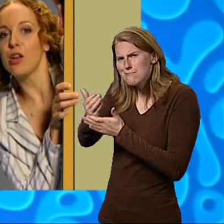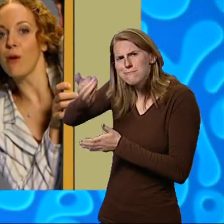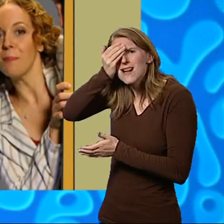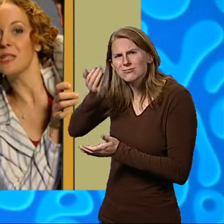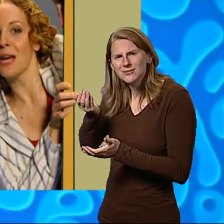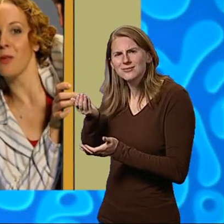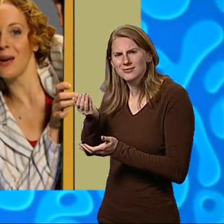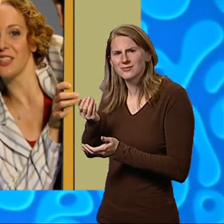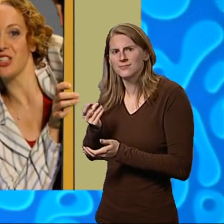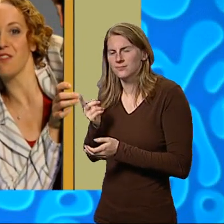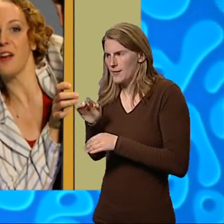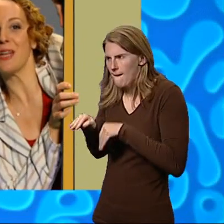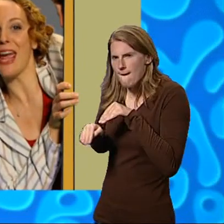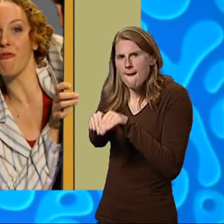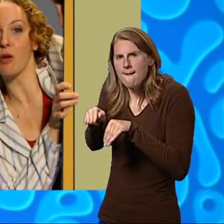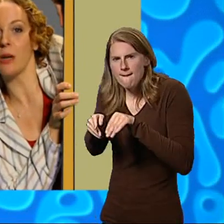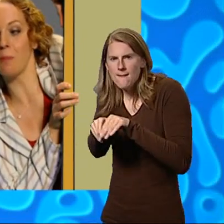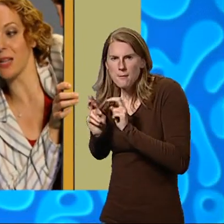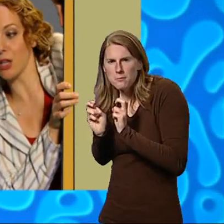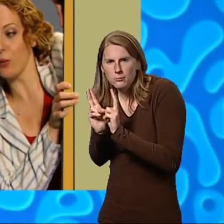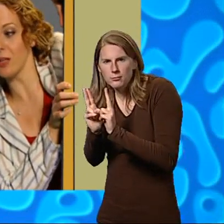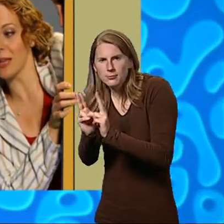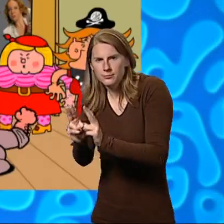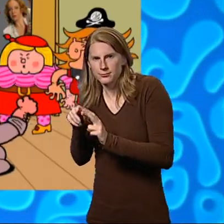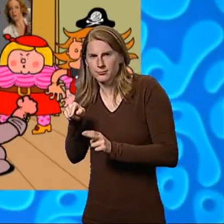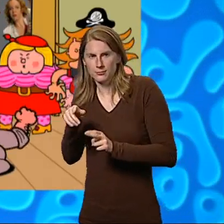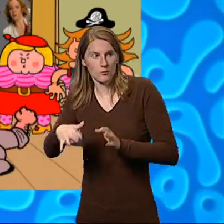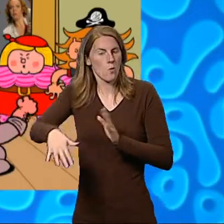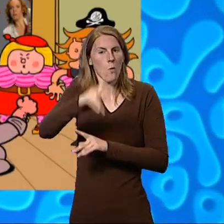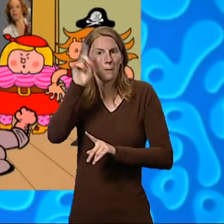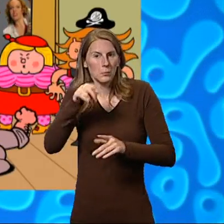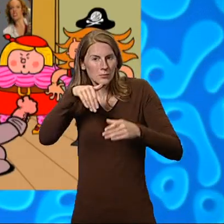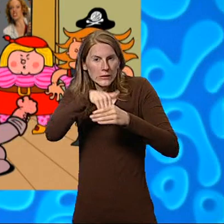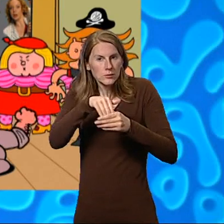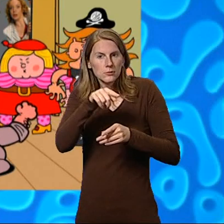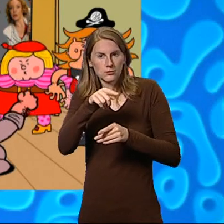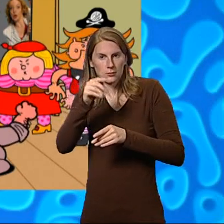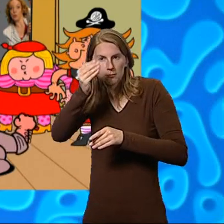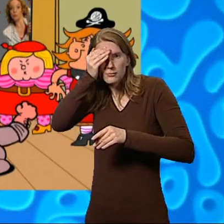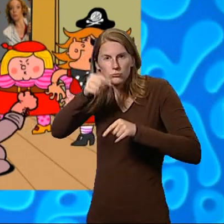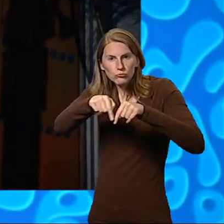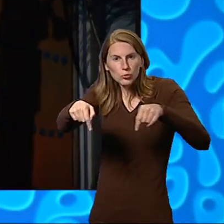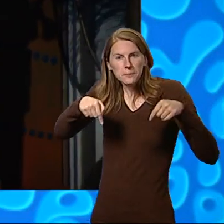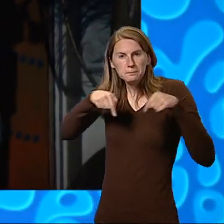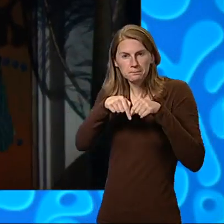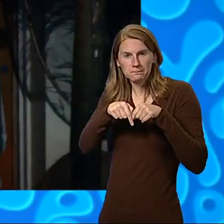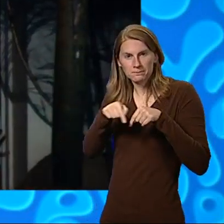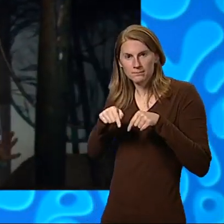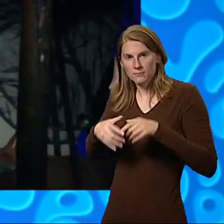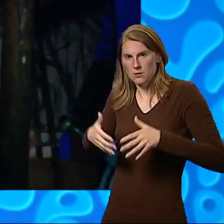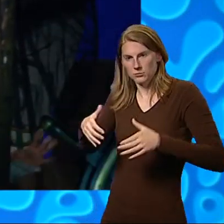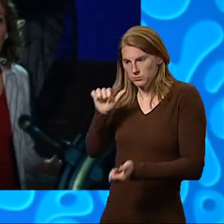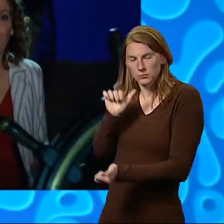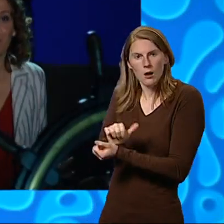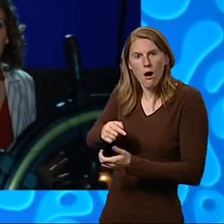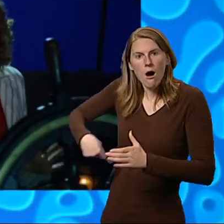They crept down the passage and found everyone in Patagonia's cabin, with Big Belly stuck in the hole. They quickly